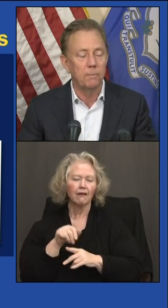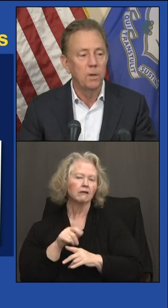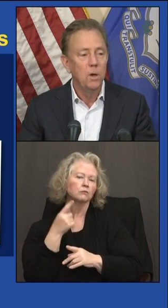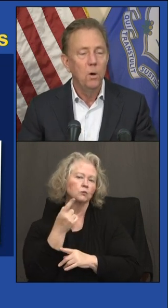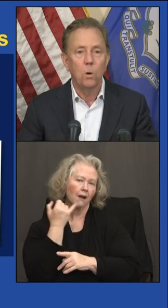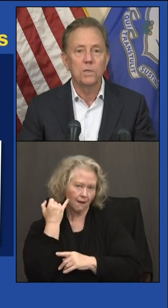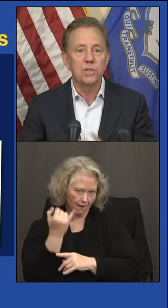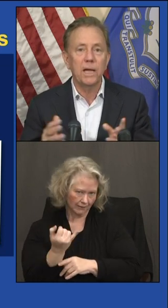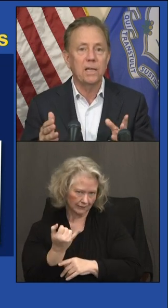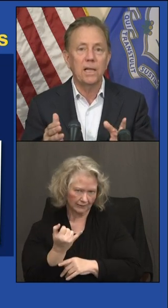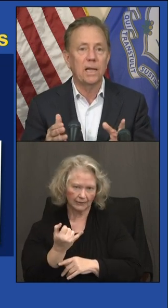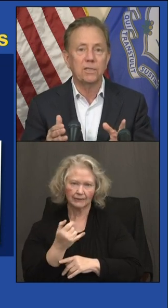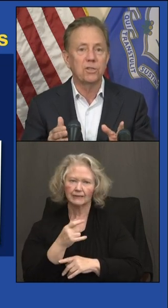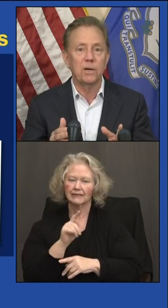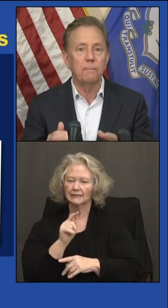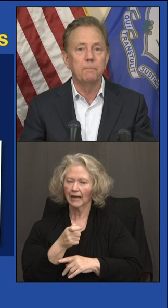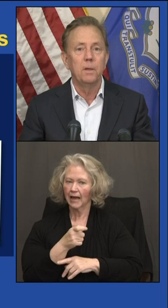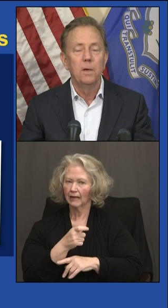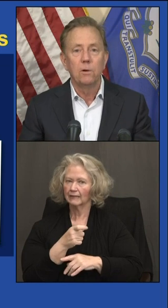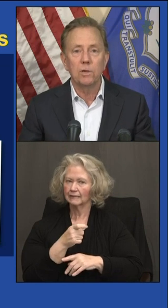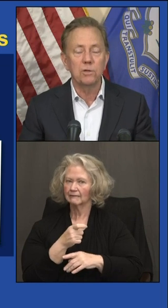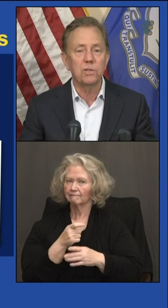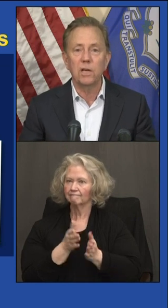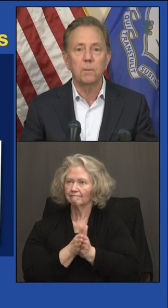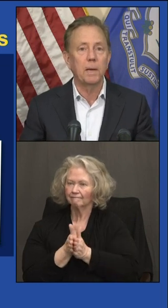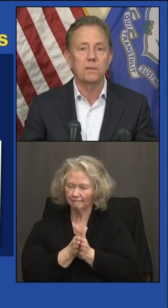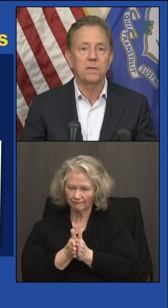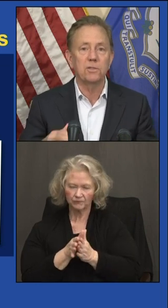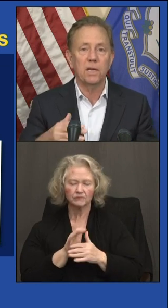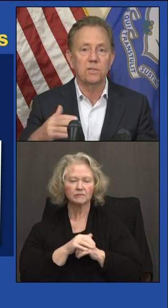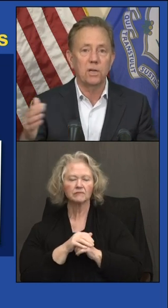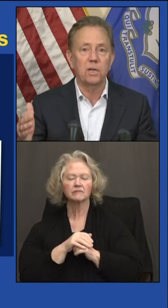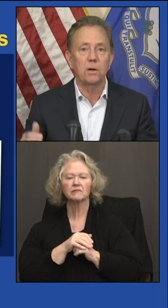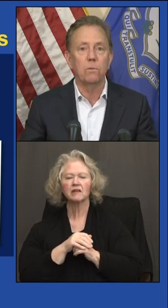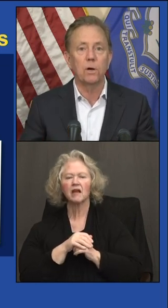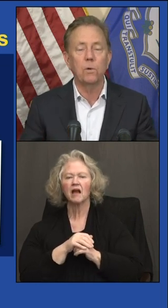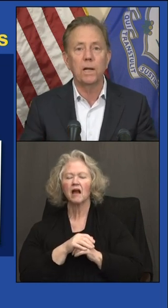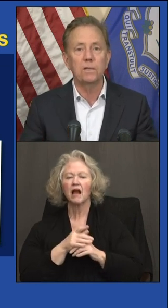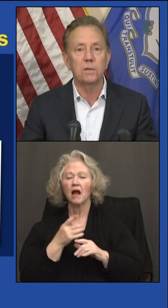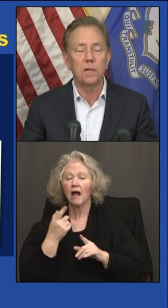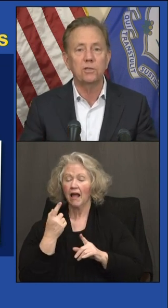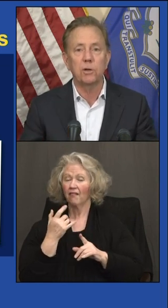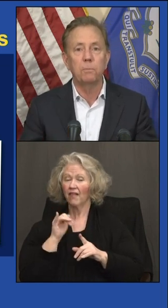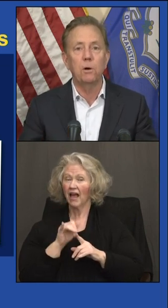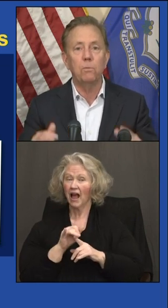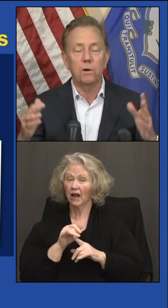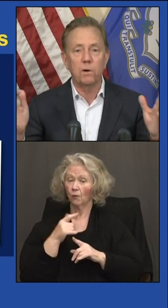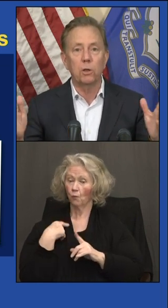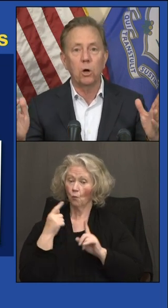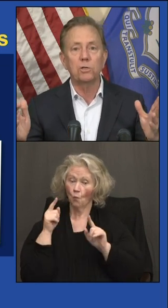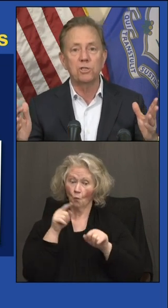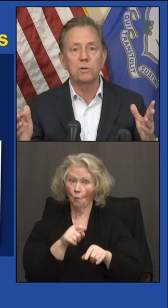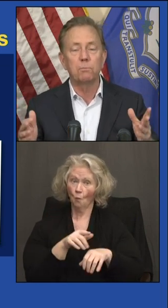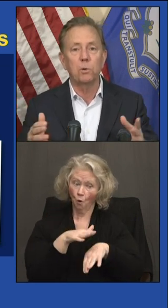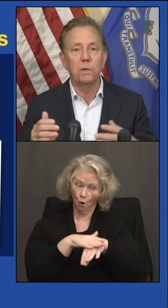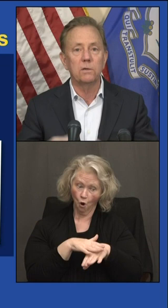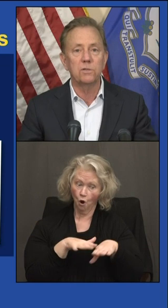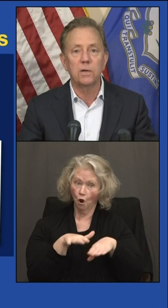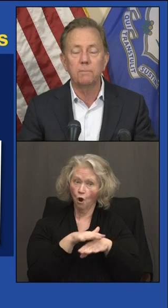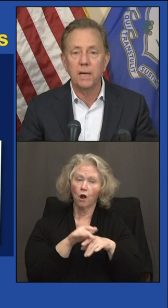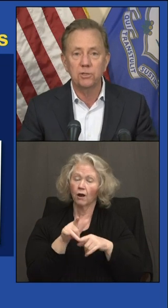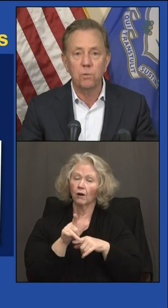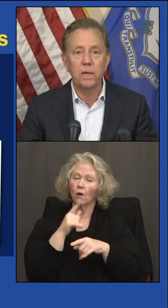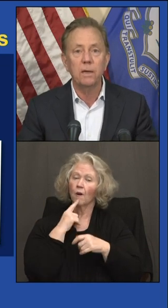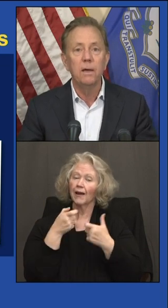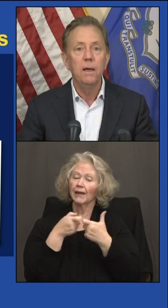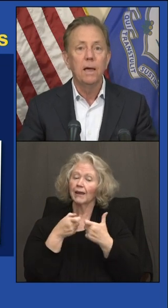here. On-site clinics. Chris will tell you about this. I can tell you that we're going at Electric Boat, one of our largest employers,